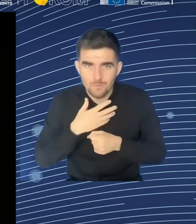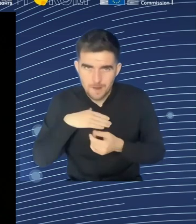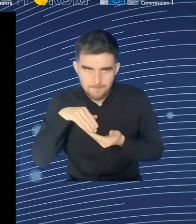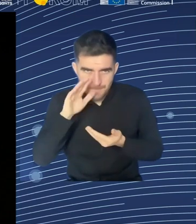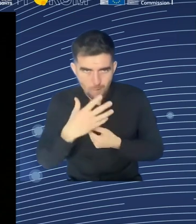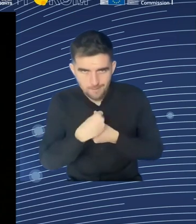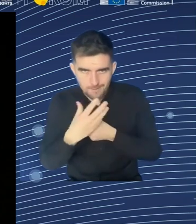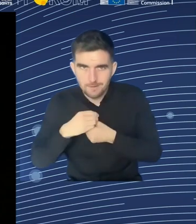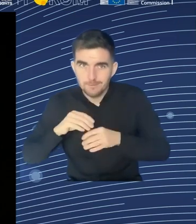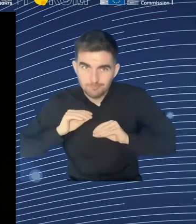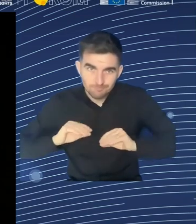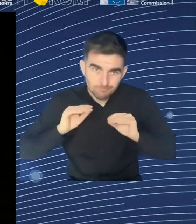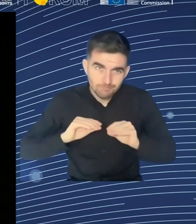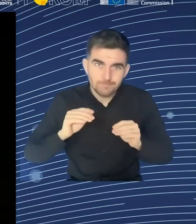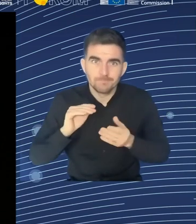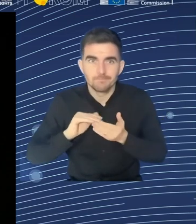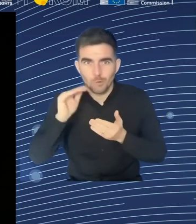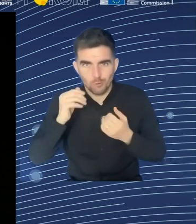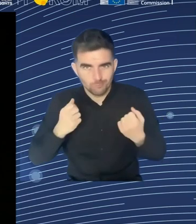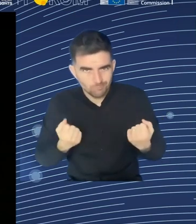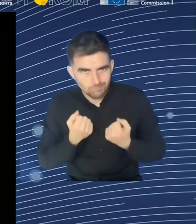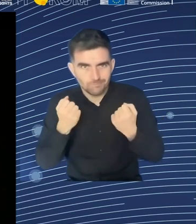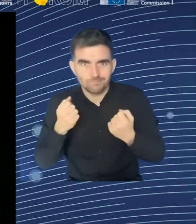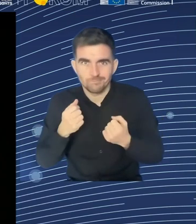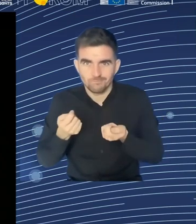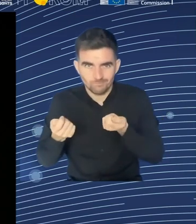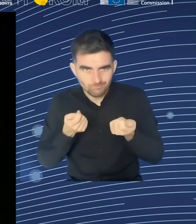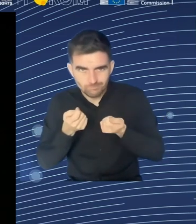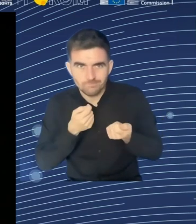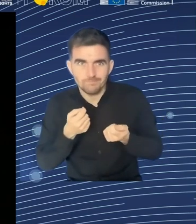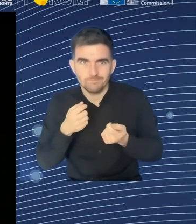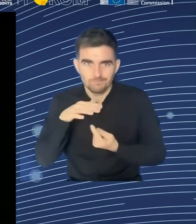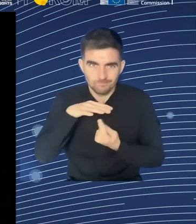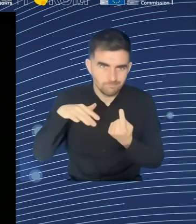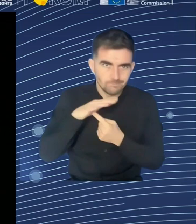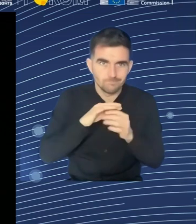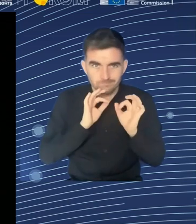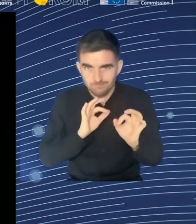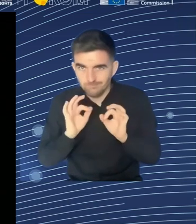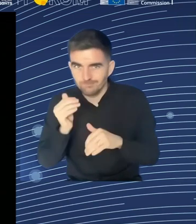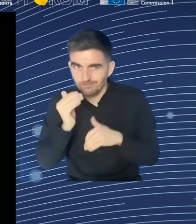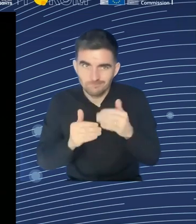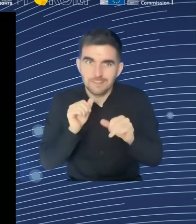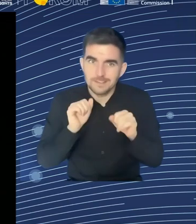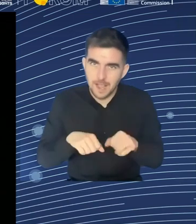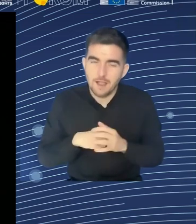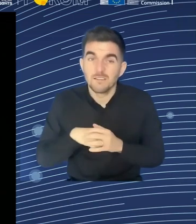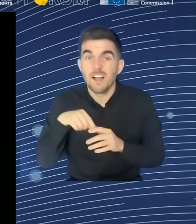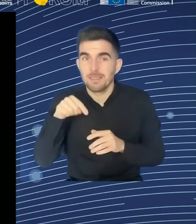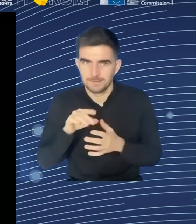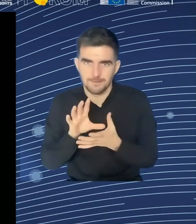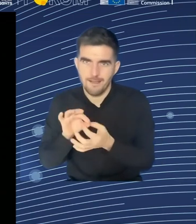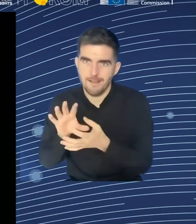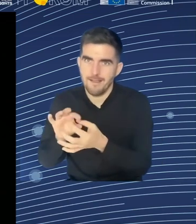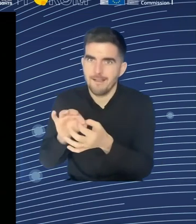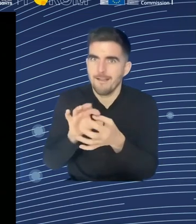the policy objective, what we all agree on is that we need to improve and increase the participation of